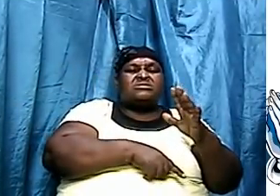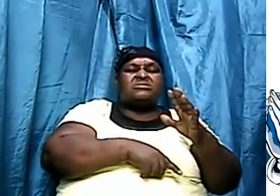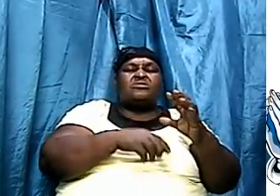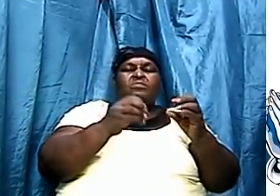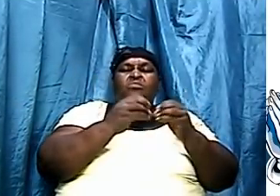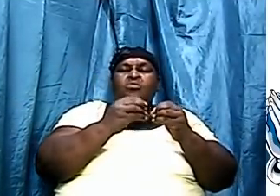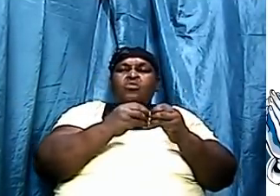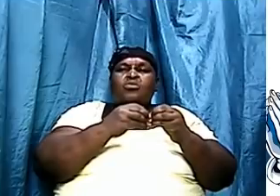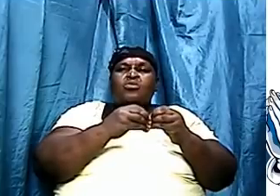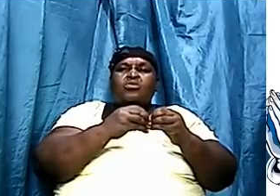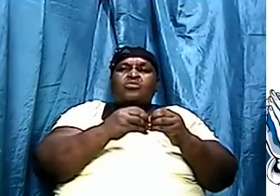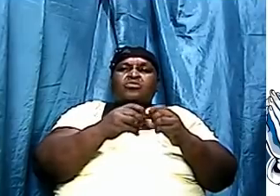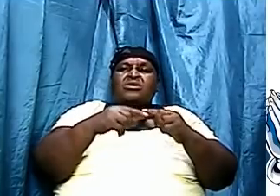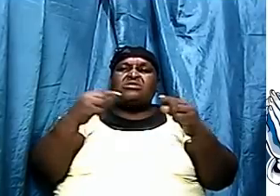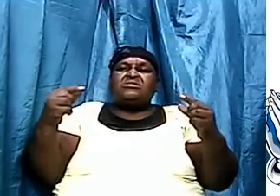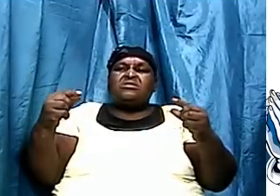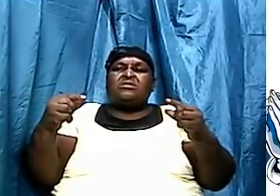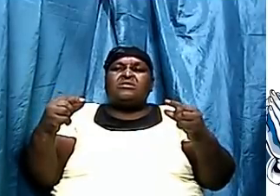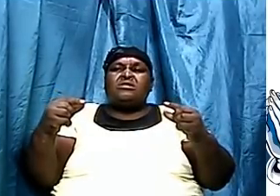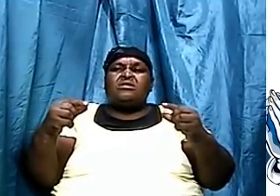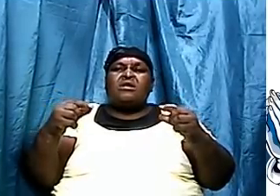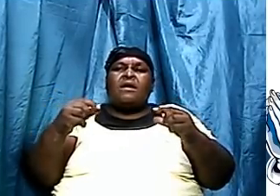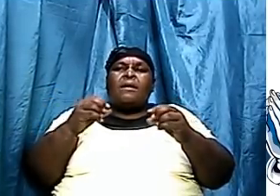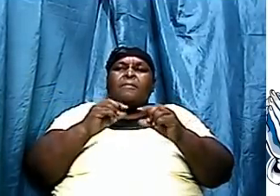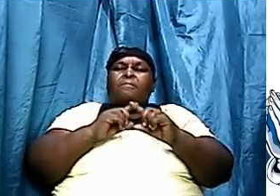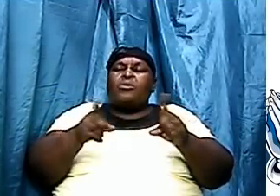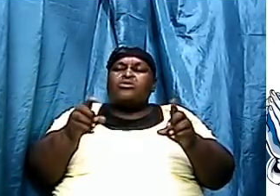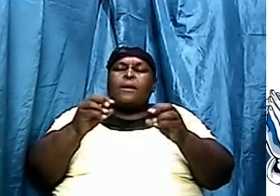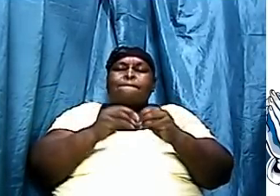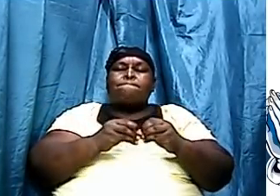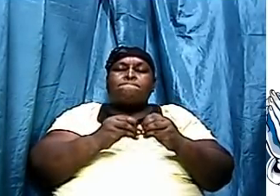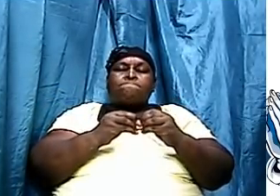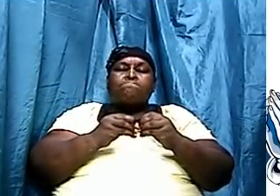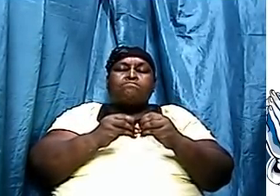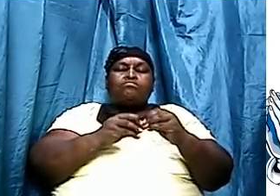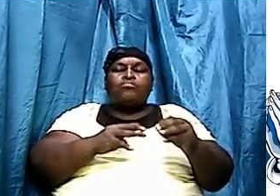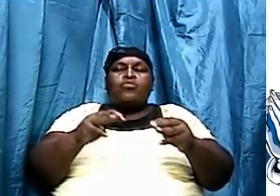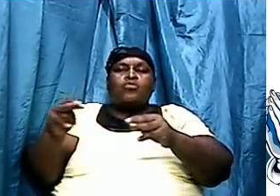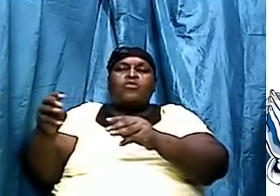moves from complex to less give a good example